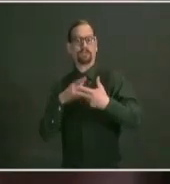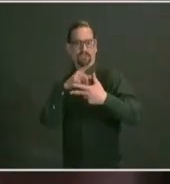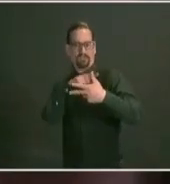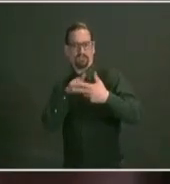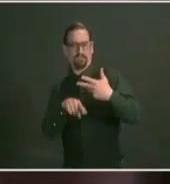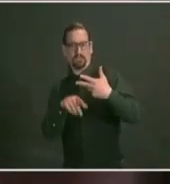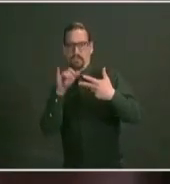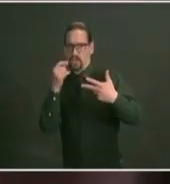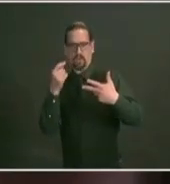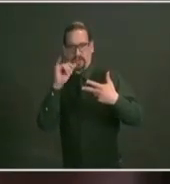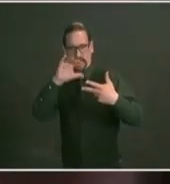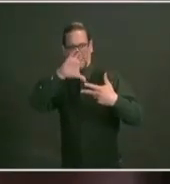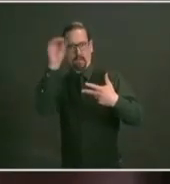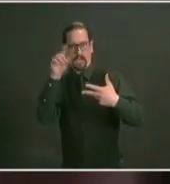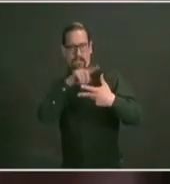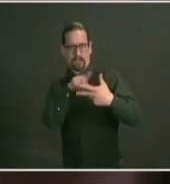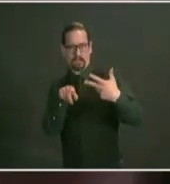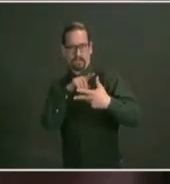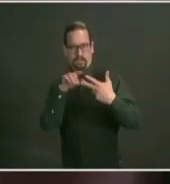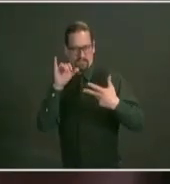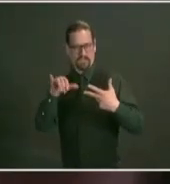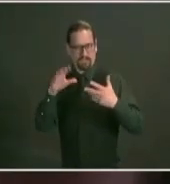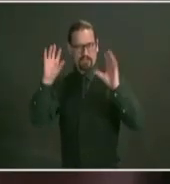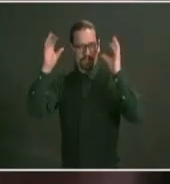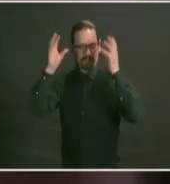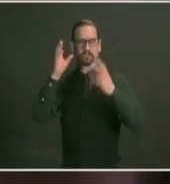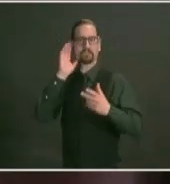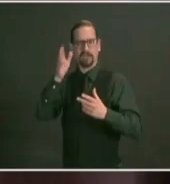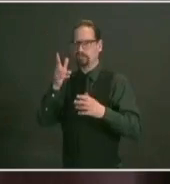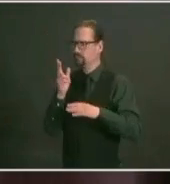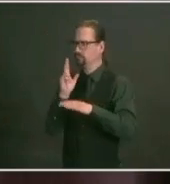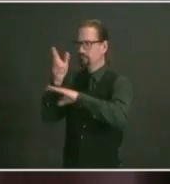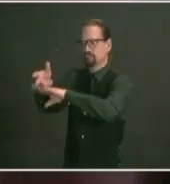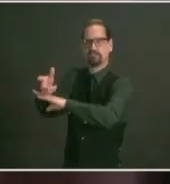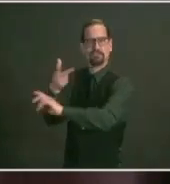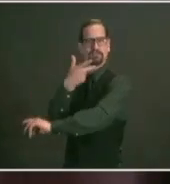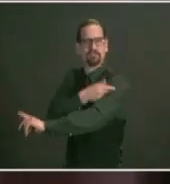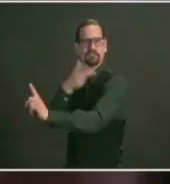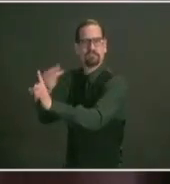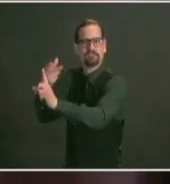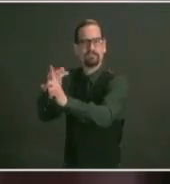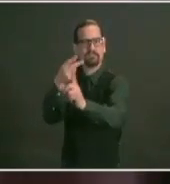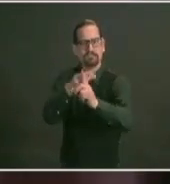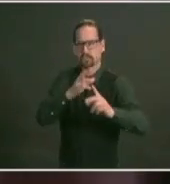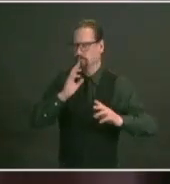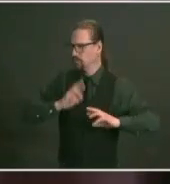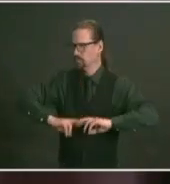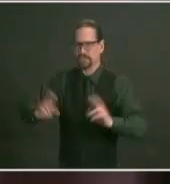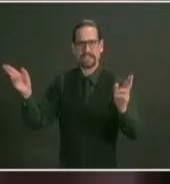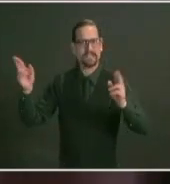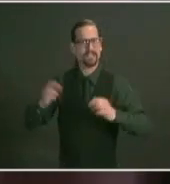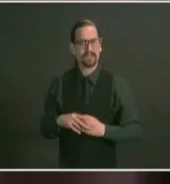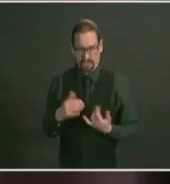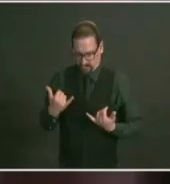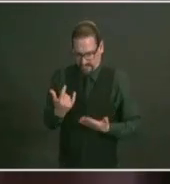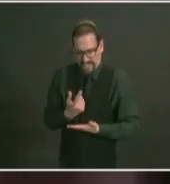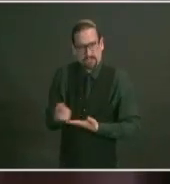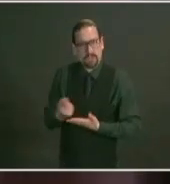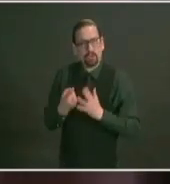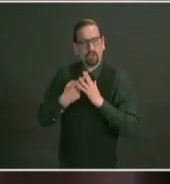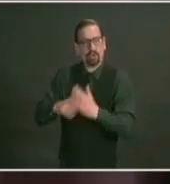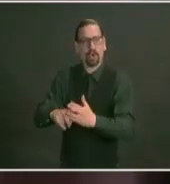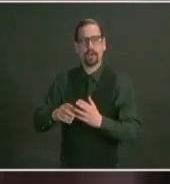deliver those we've said over the last few weeks that it should be happening within this coming week and that's what our intention is to do